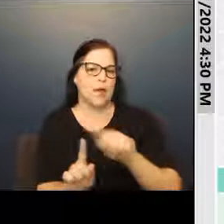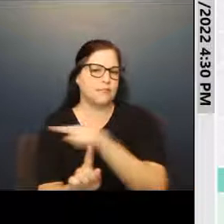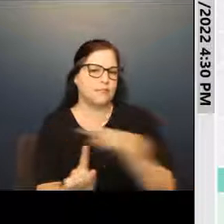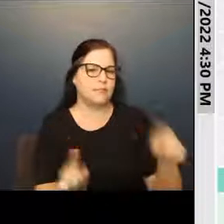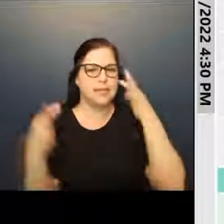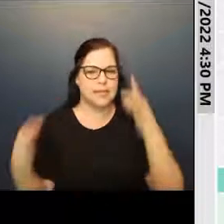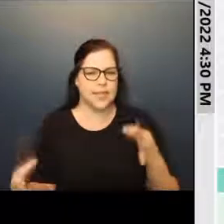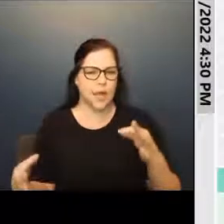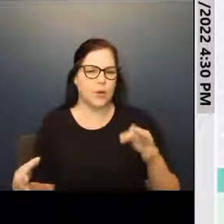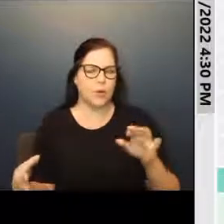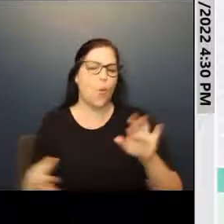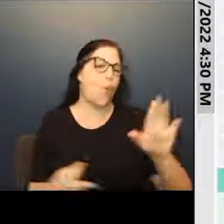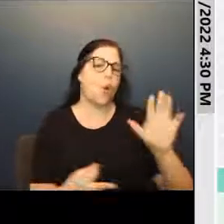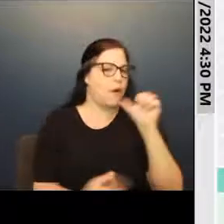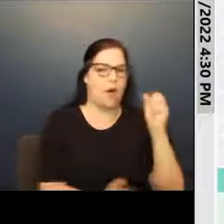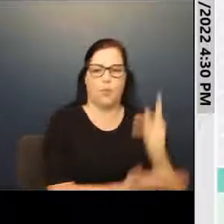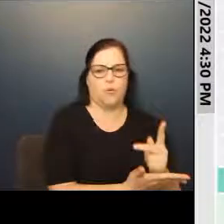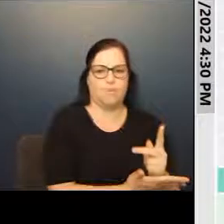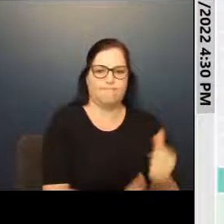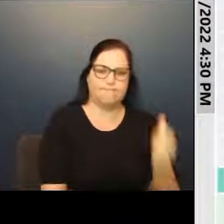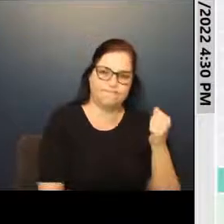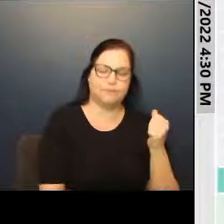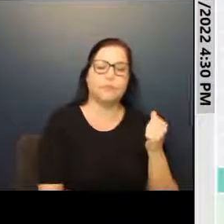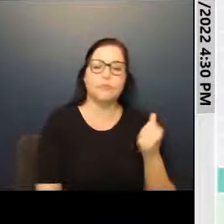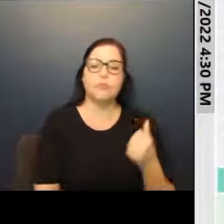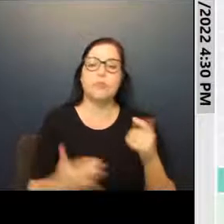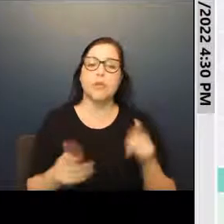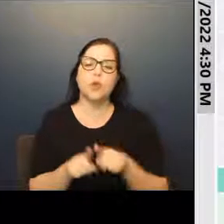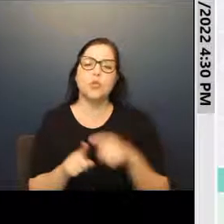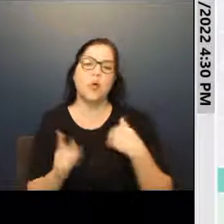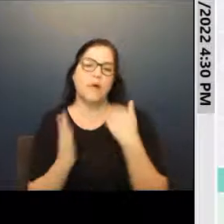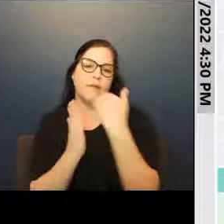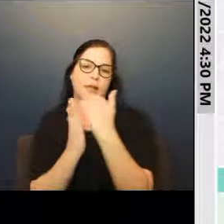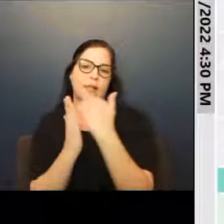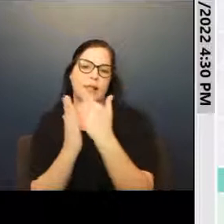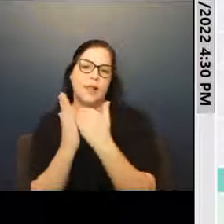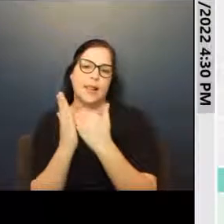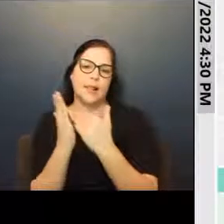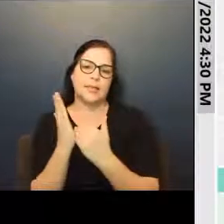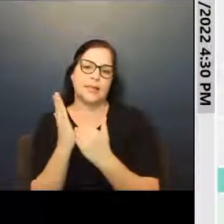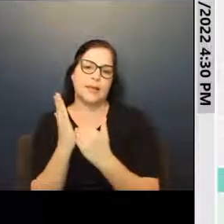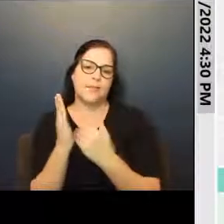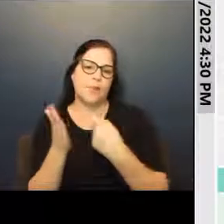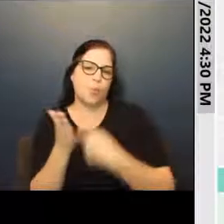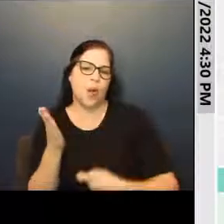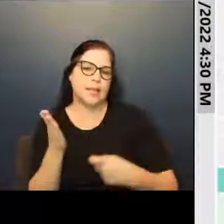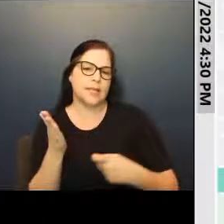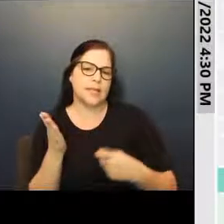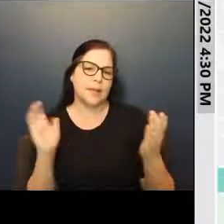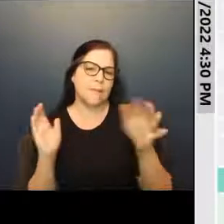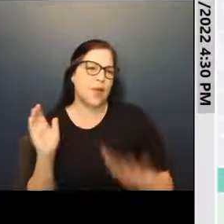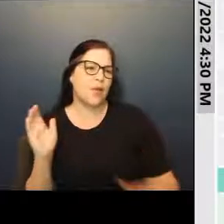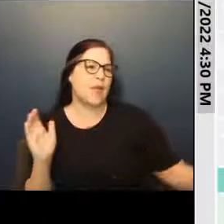action or not to approve it. We also have before you a list of comparable rent for you to consider.